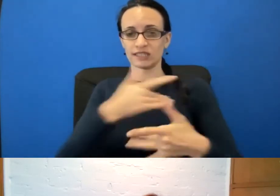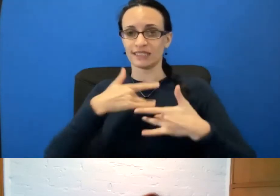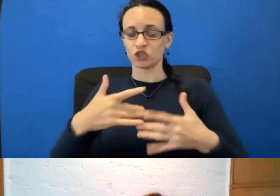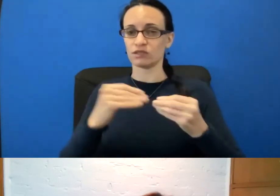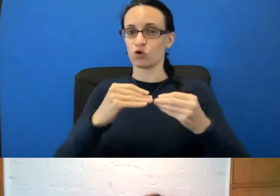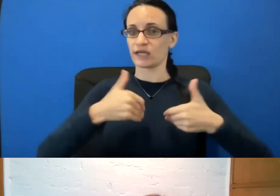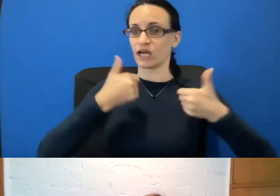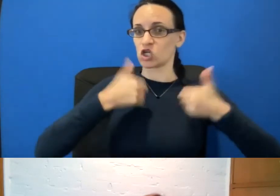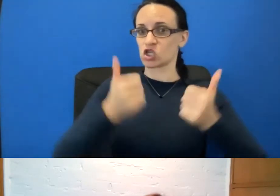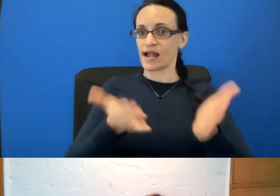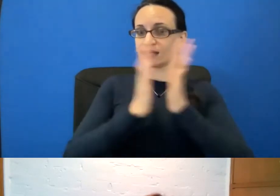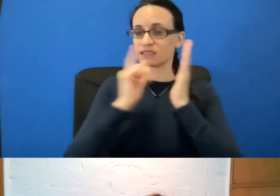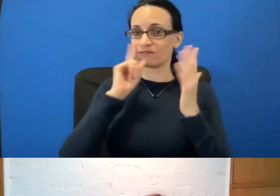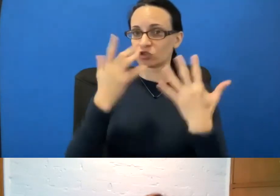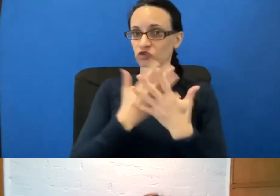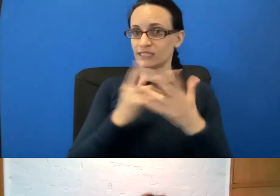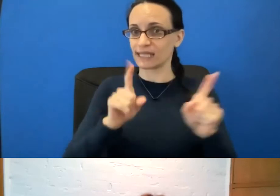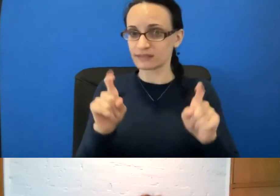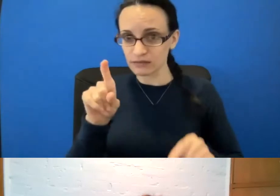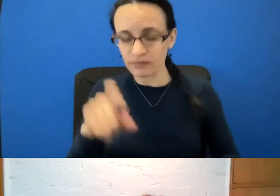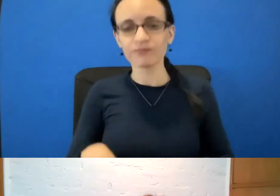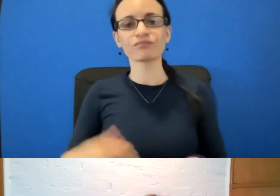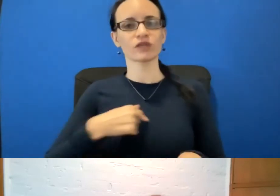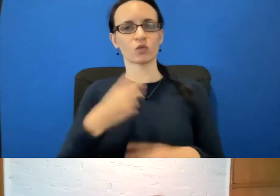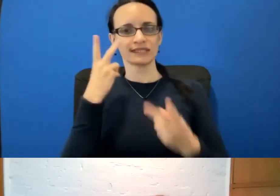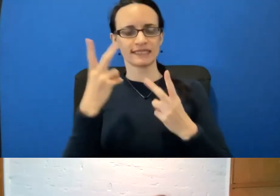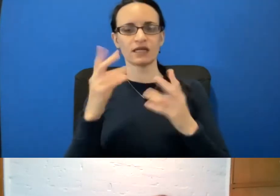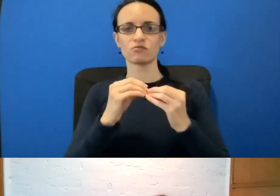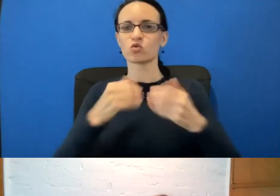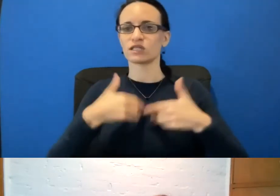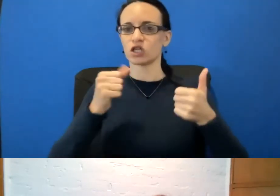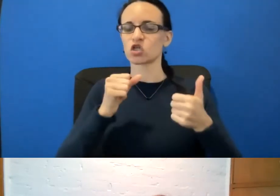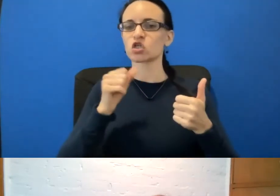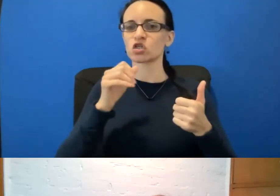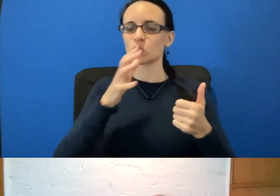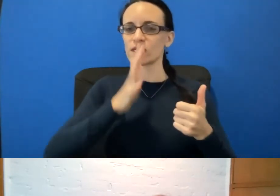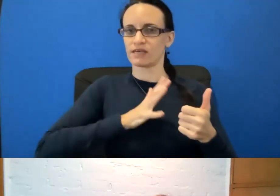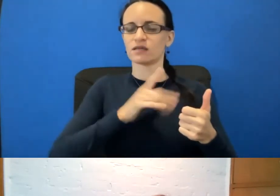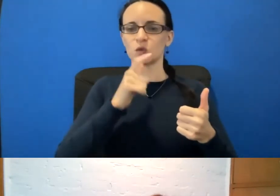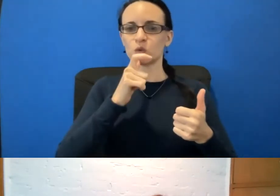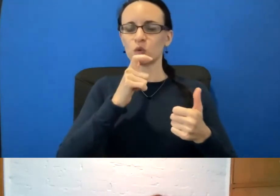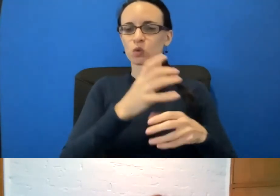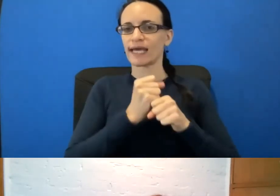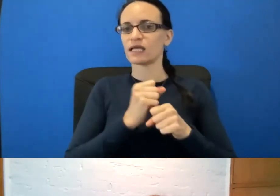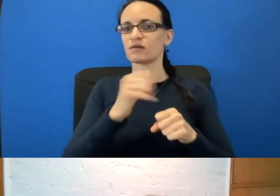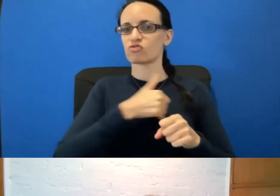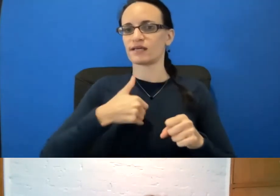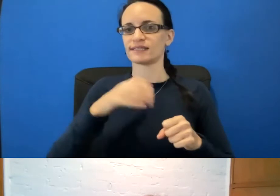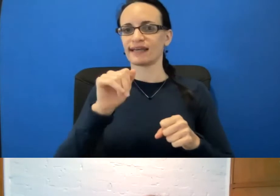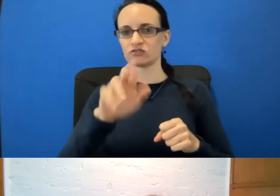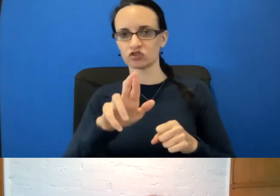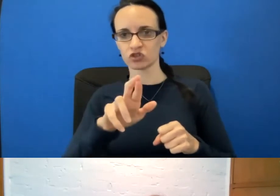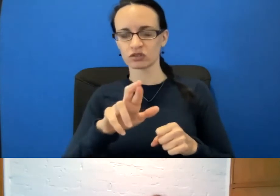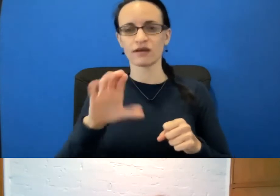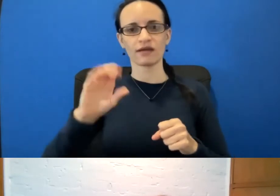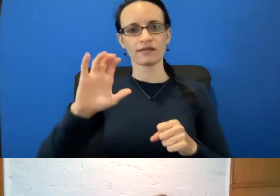We are seeing a younger population of women with breast cancer. And it's actually ethnically different as